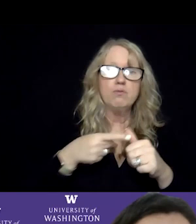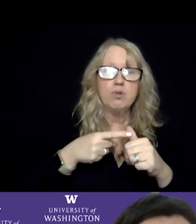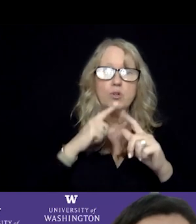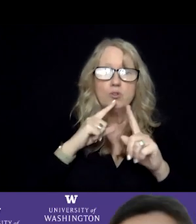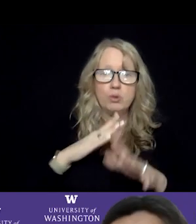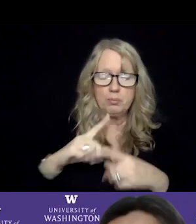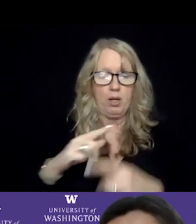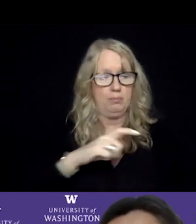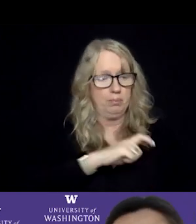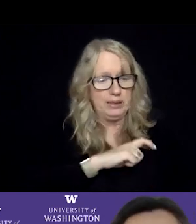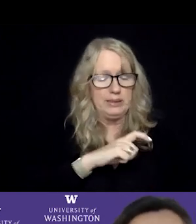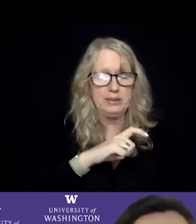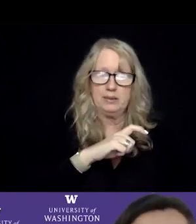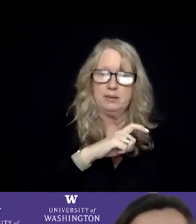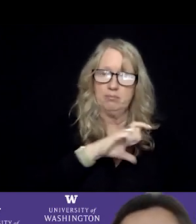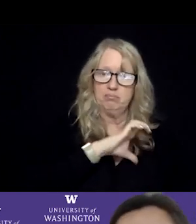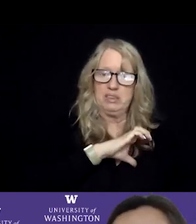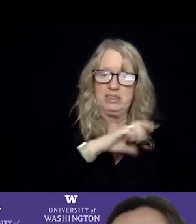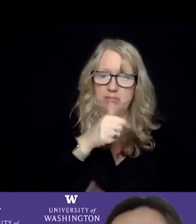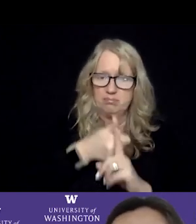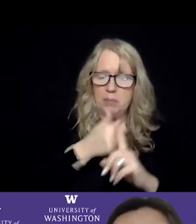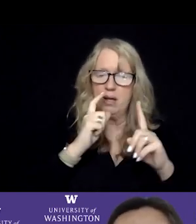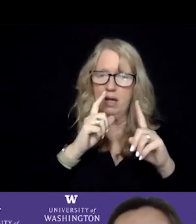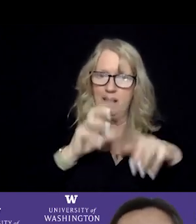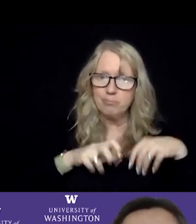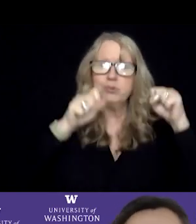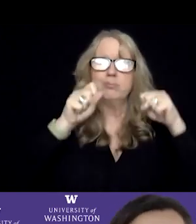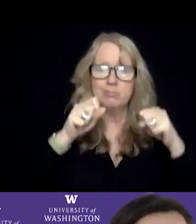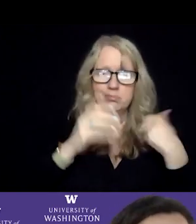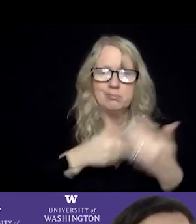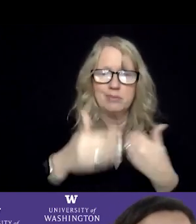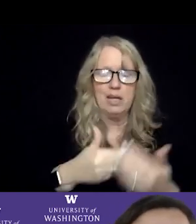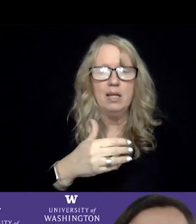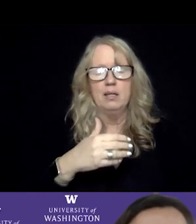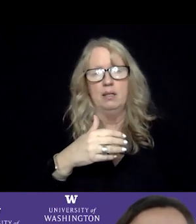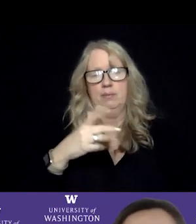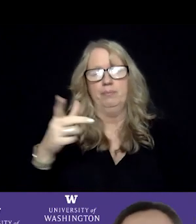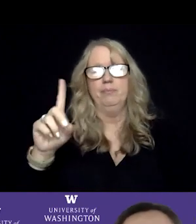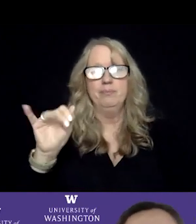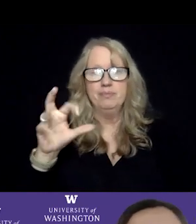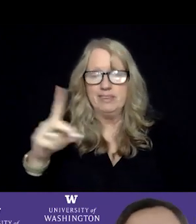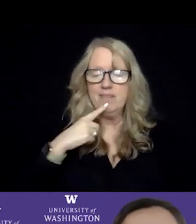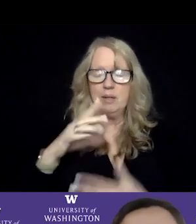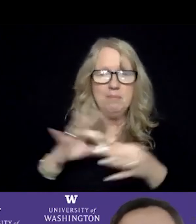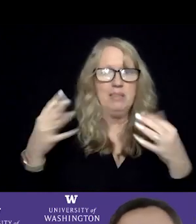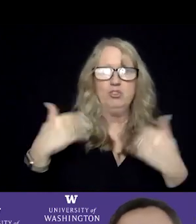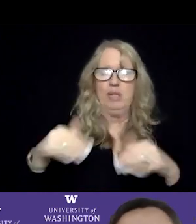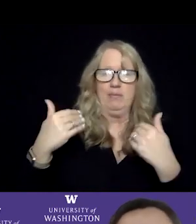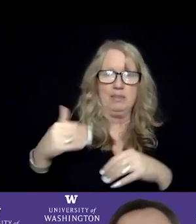police, police in particular, have had to step up. And so I would say, you know, David mentioned that we've had this incredible